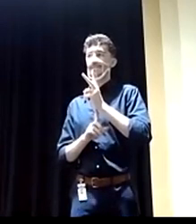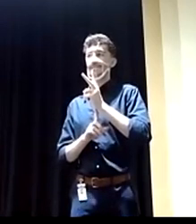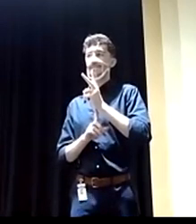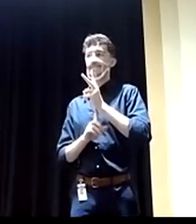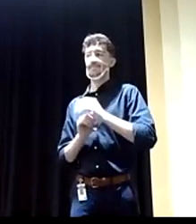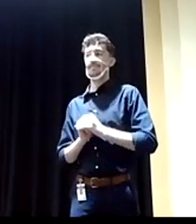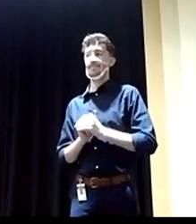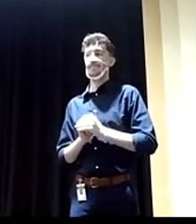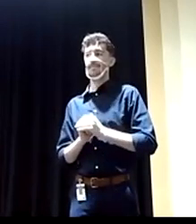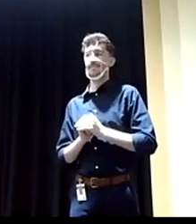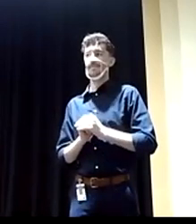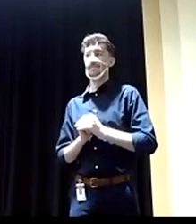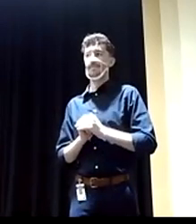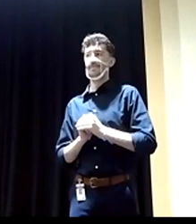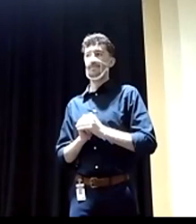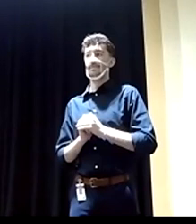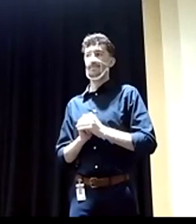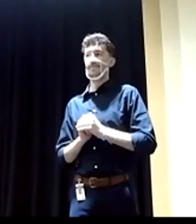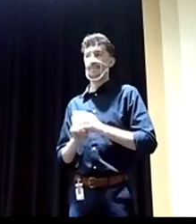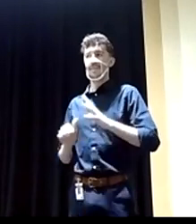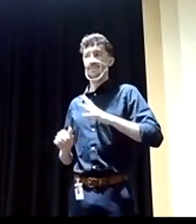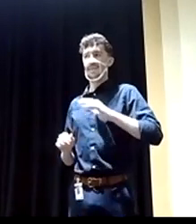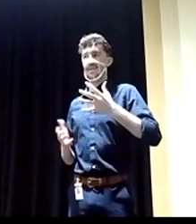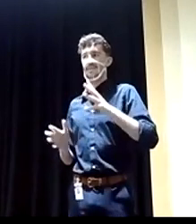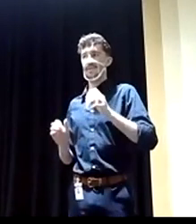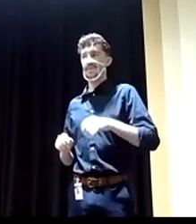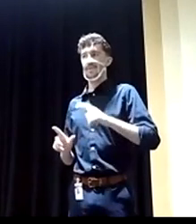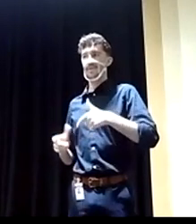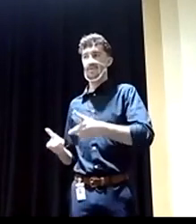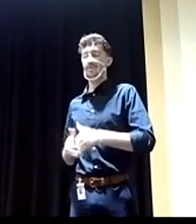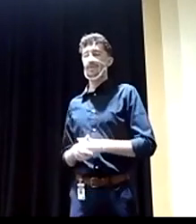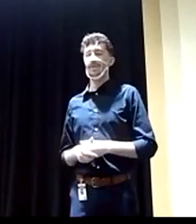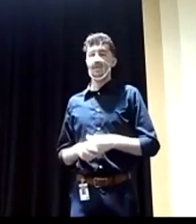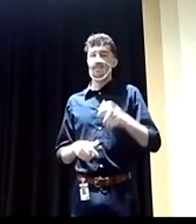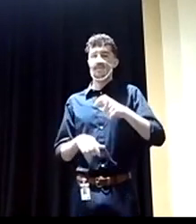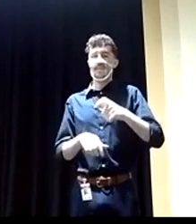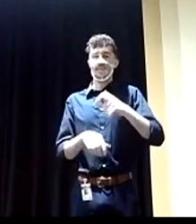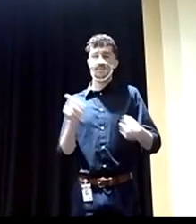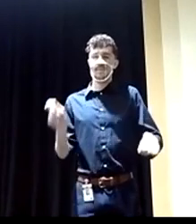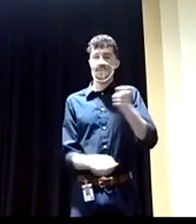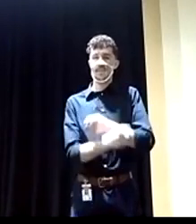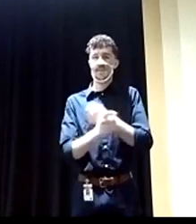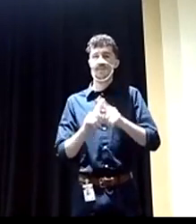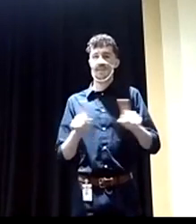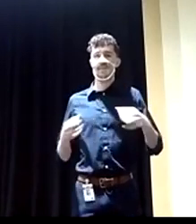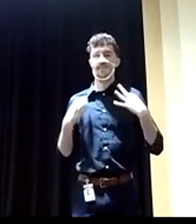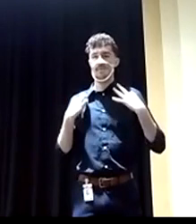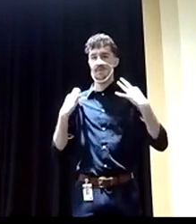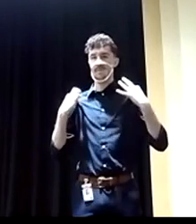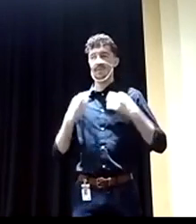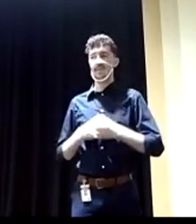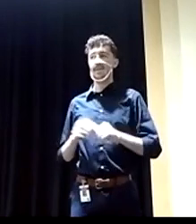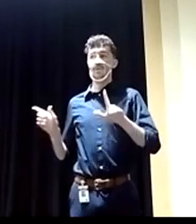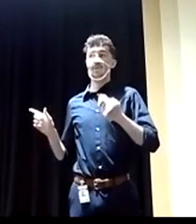Oh, that's okay. I'm not. Here you go. That's fine. I'm happy to. Lieutenant Governor.